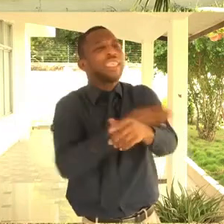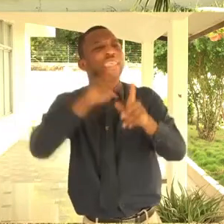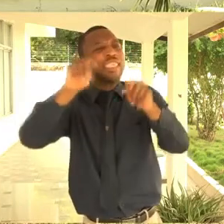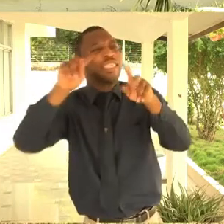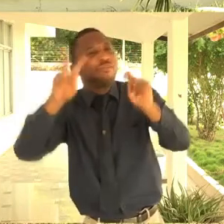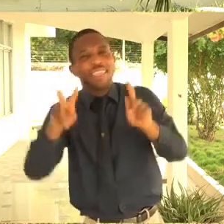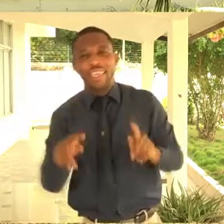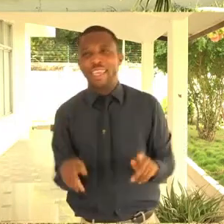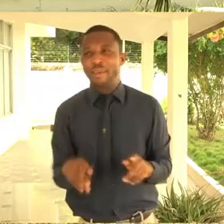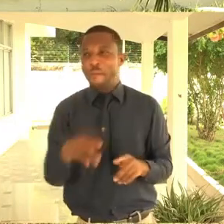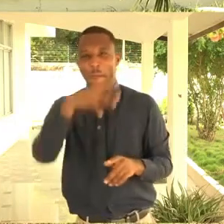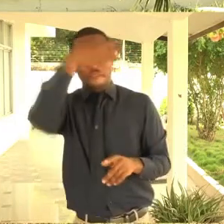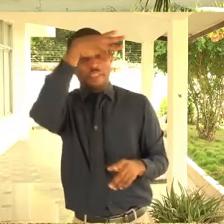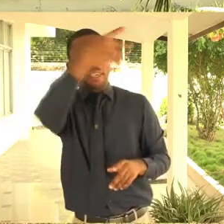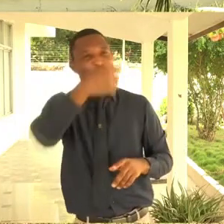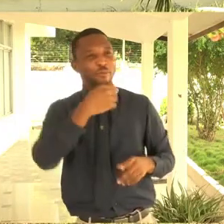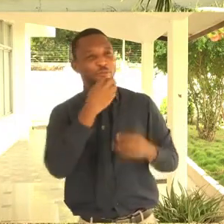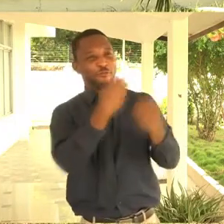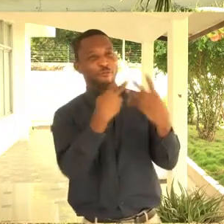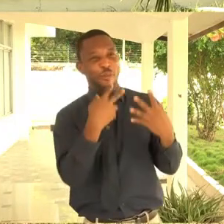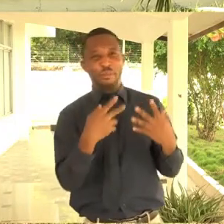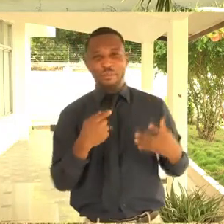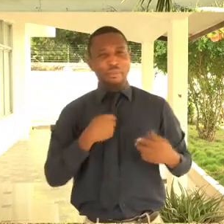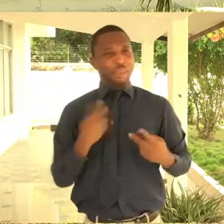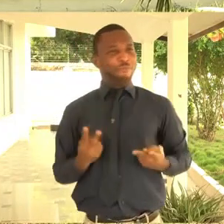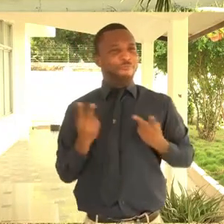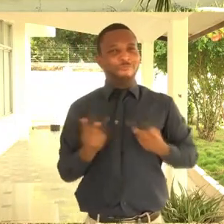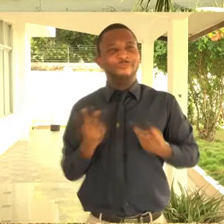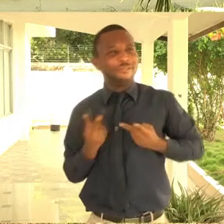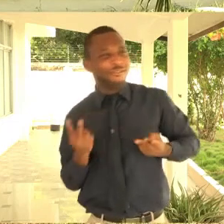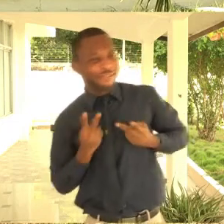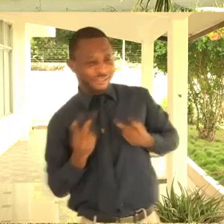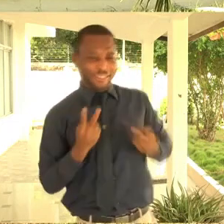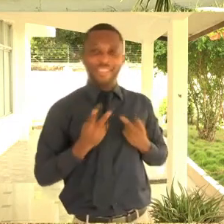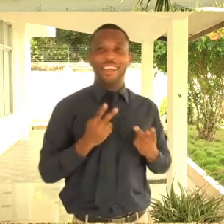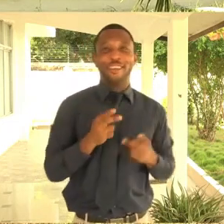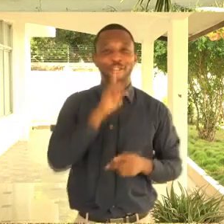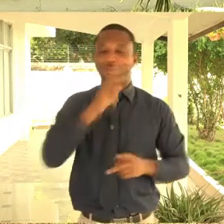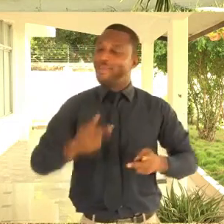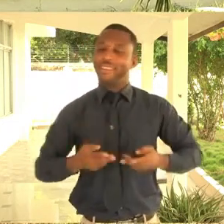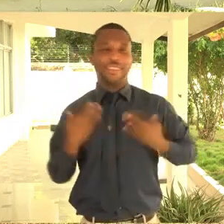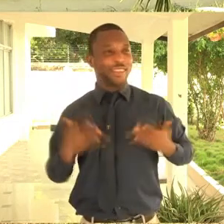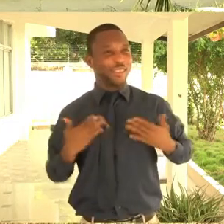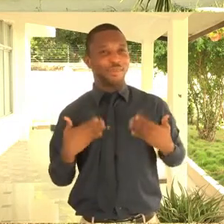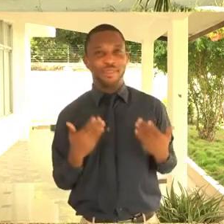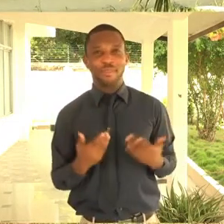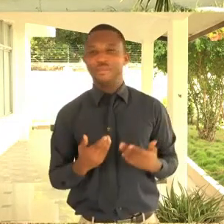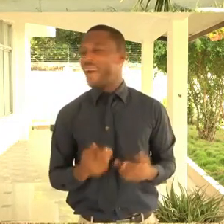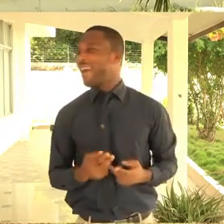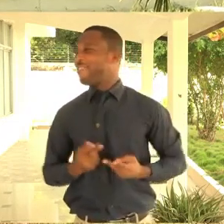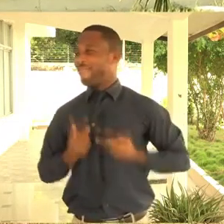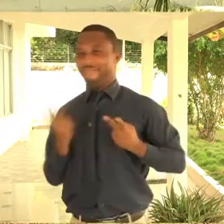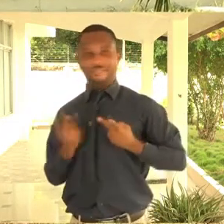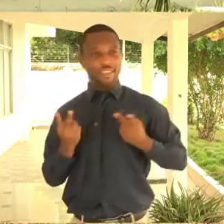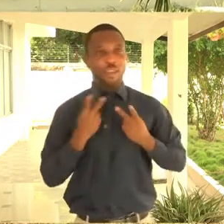did he, because we see him around and we don't see him go. He never told us he was going to school to learn, you know, sign language, but that was it. That was the first